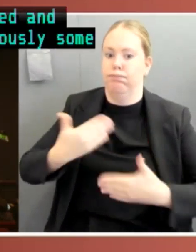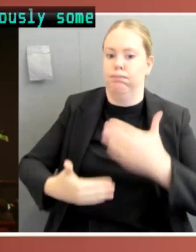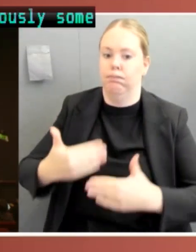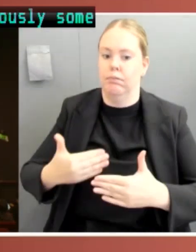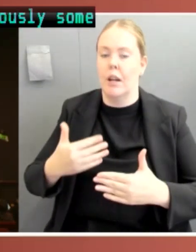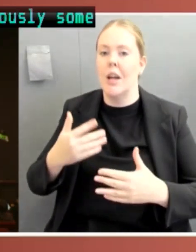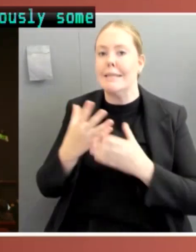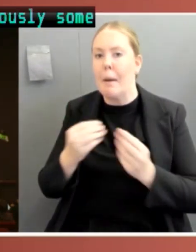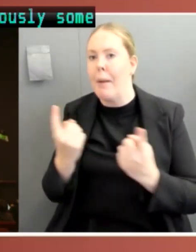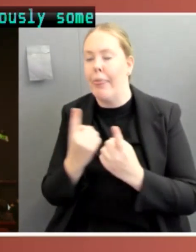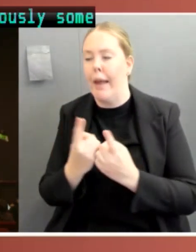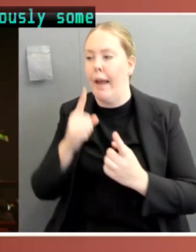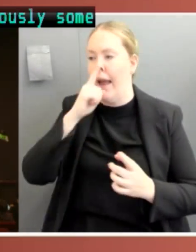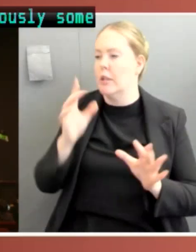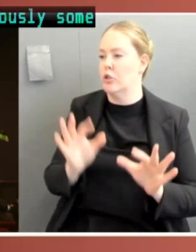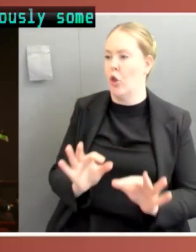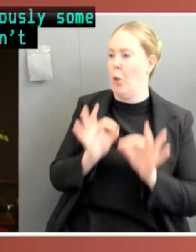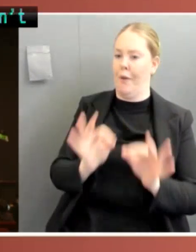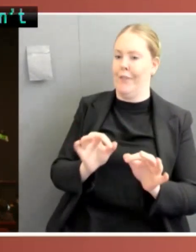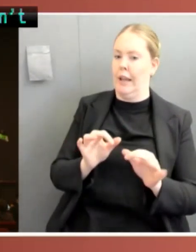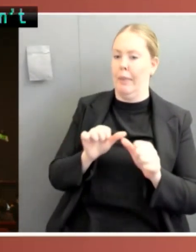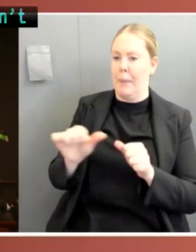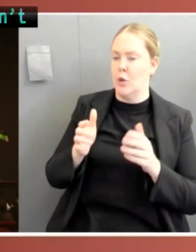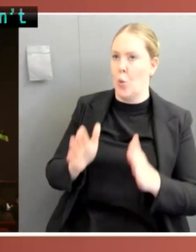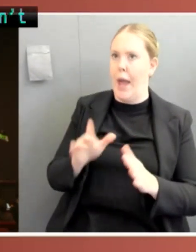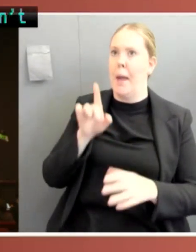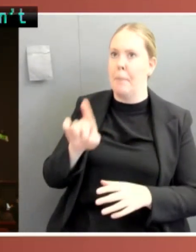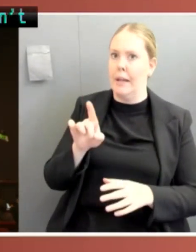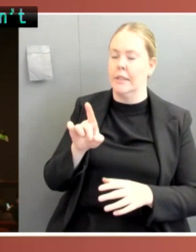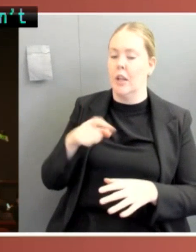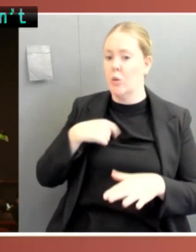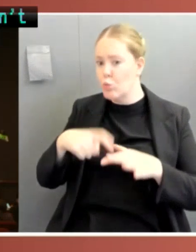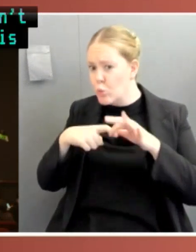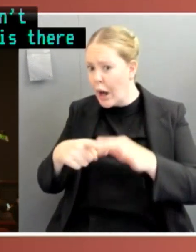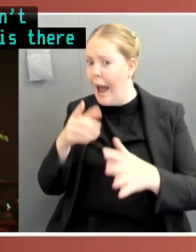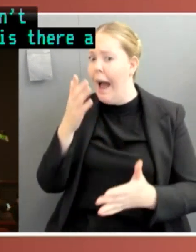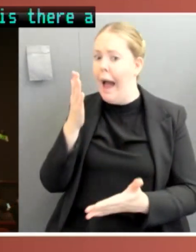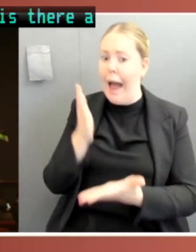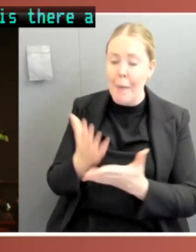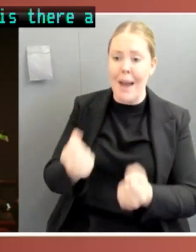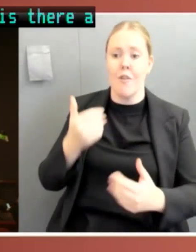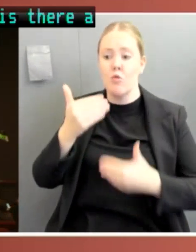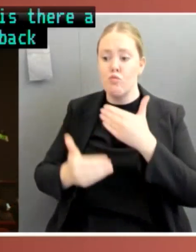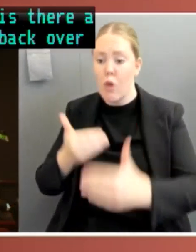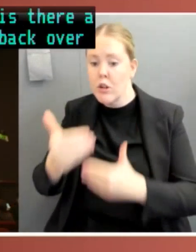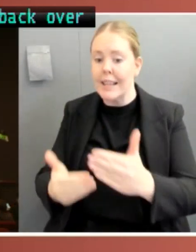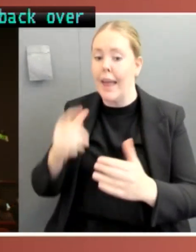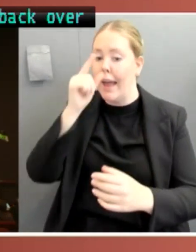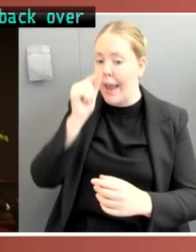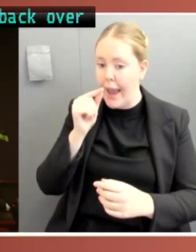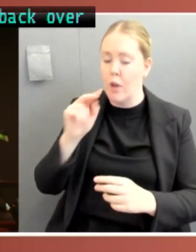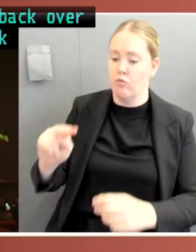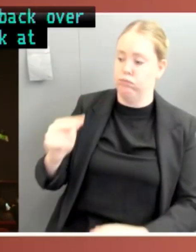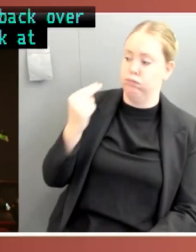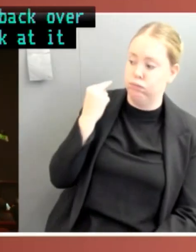So my question is, is there a process where they can go back over the last few years and look at it and say, we don't want any of this